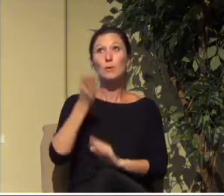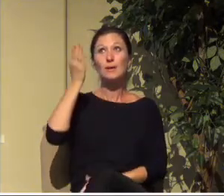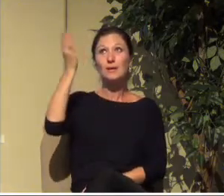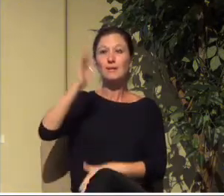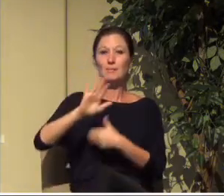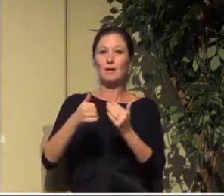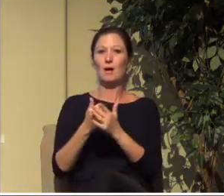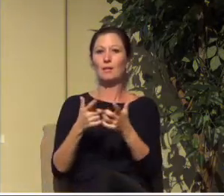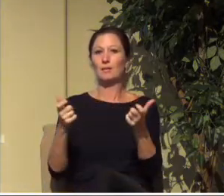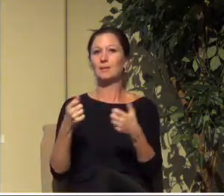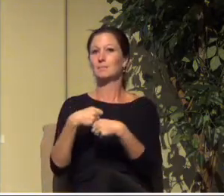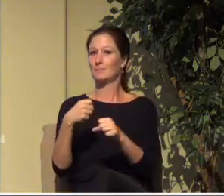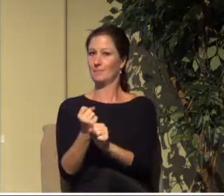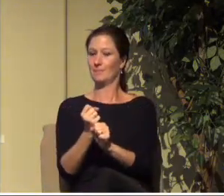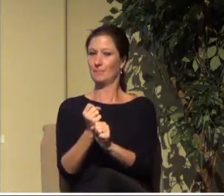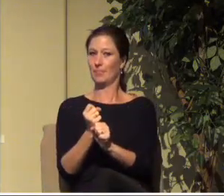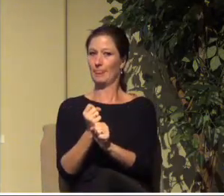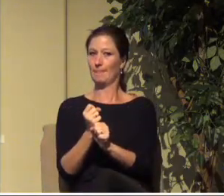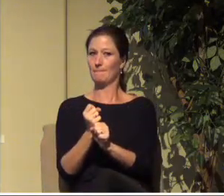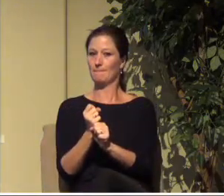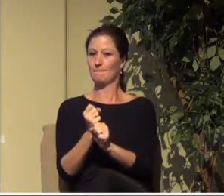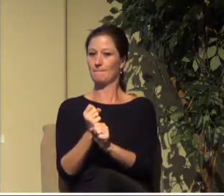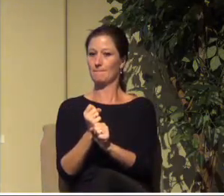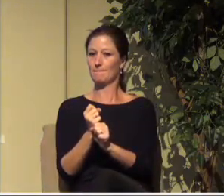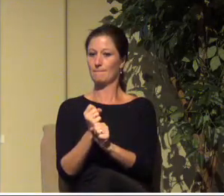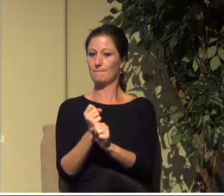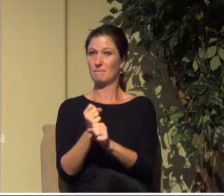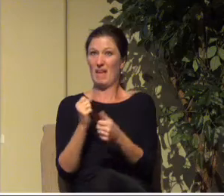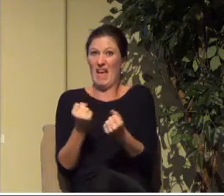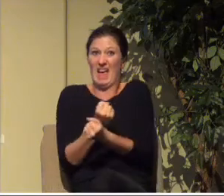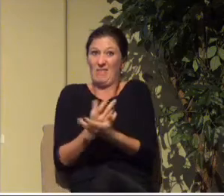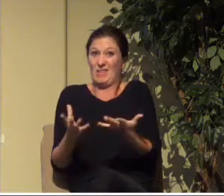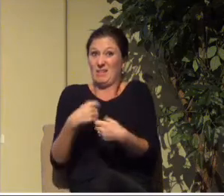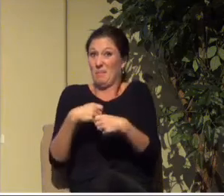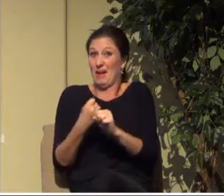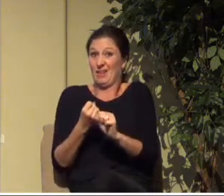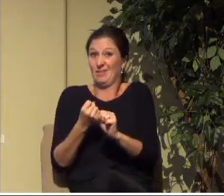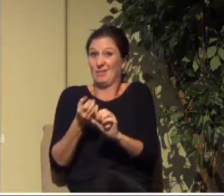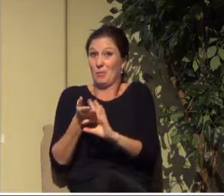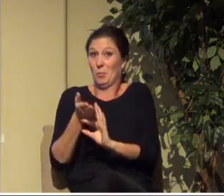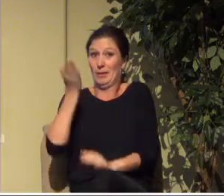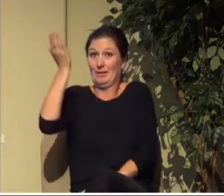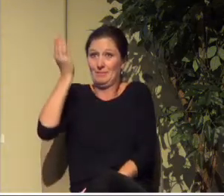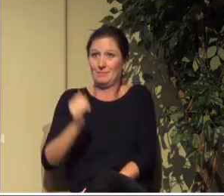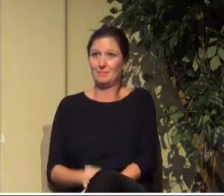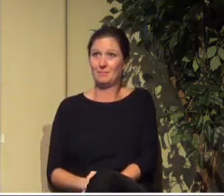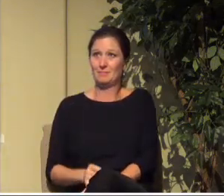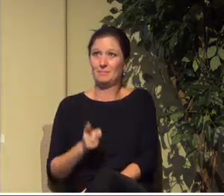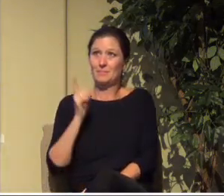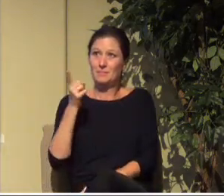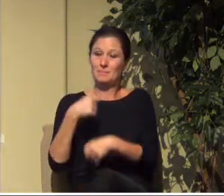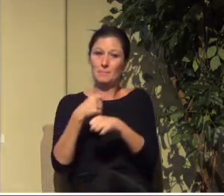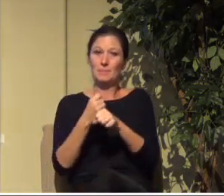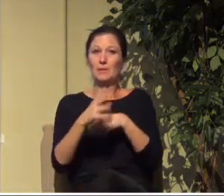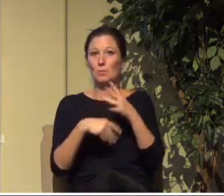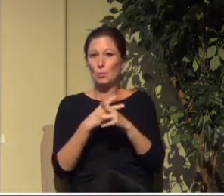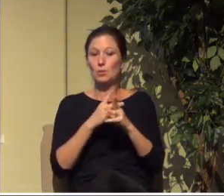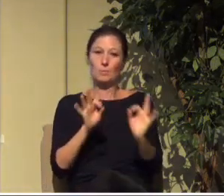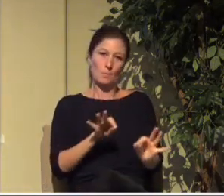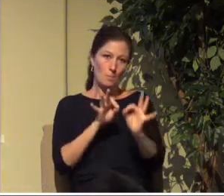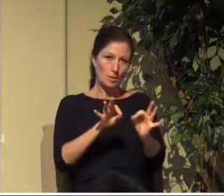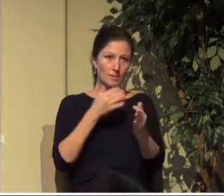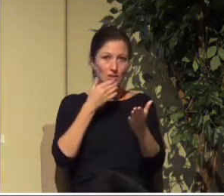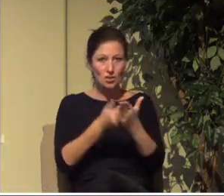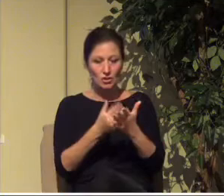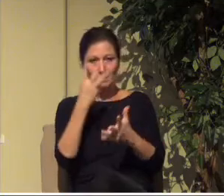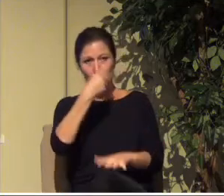things were made. Without him nothing was made that has been made. So God created the world beautiful, perfect, and good in Christ. Human beings